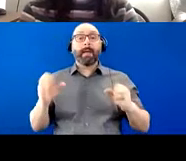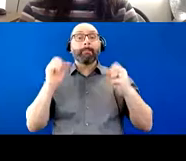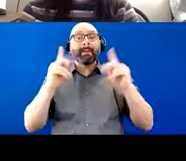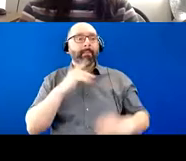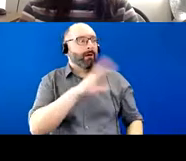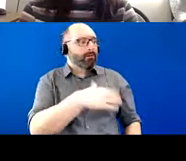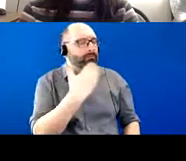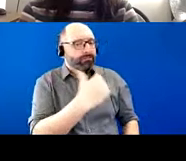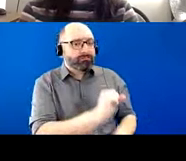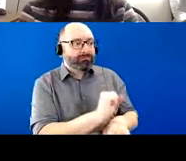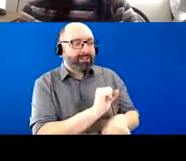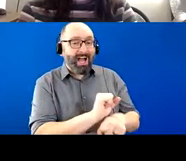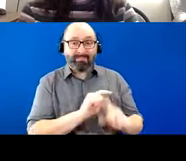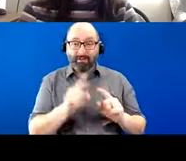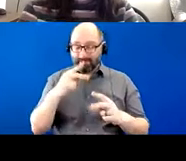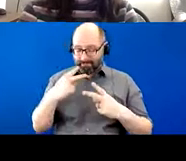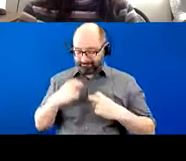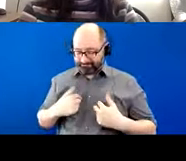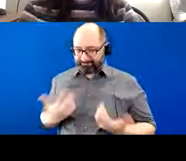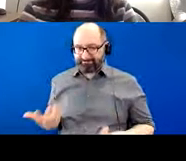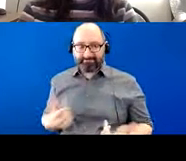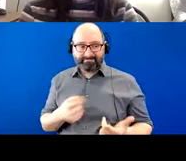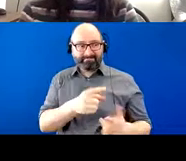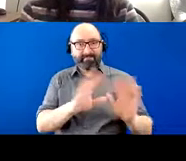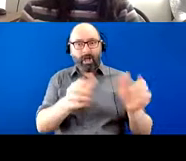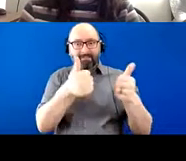but nothing is going to change the fact that he's declining.